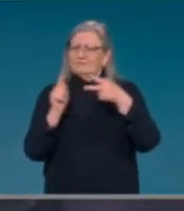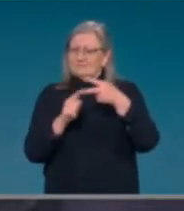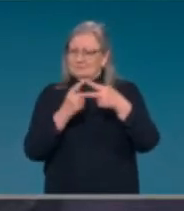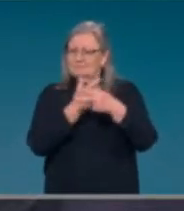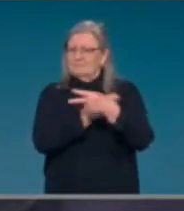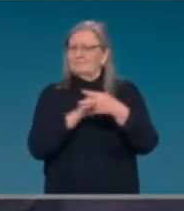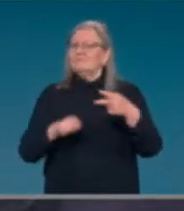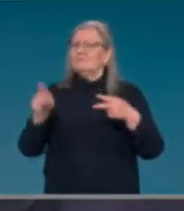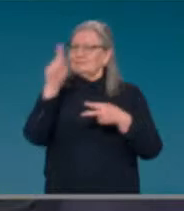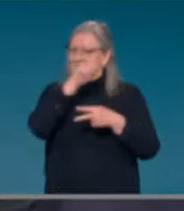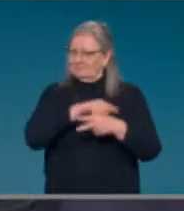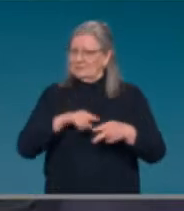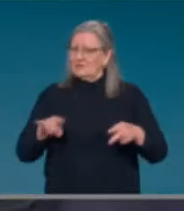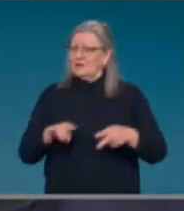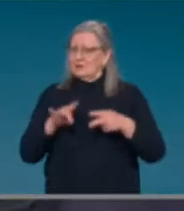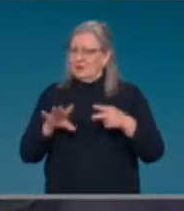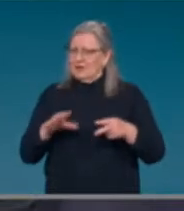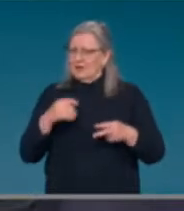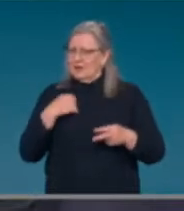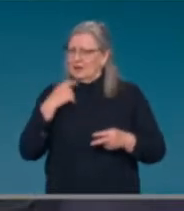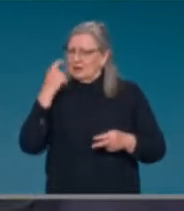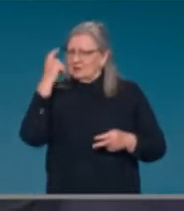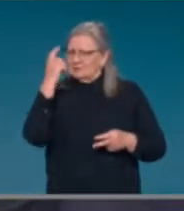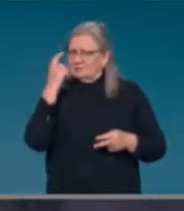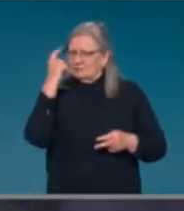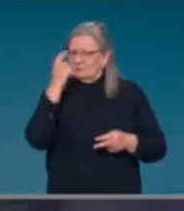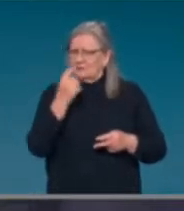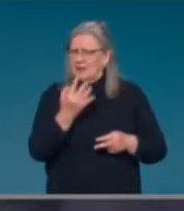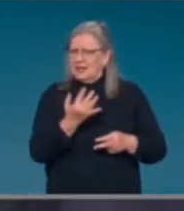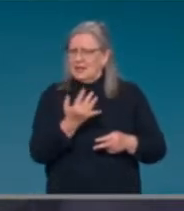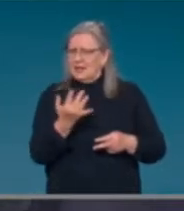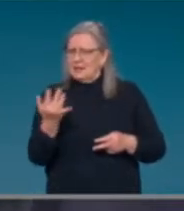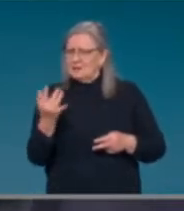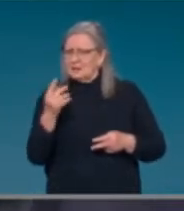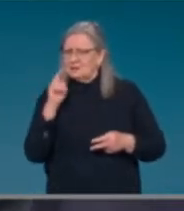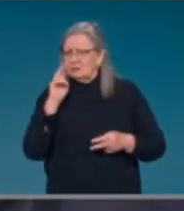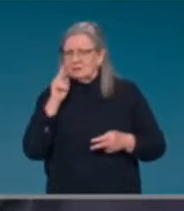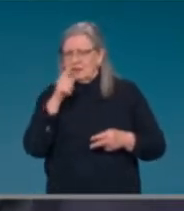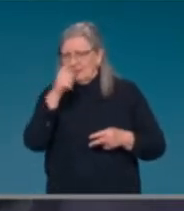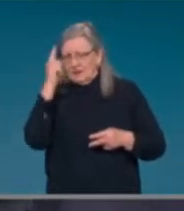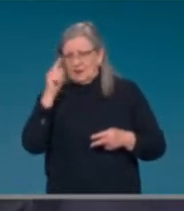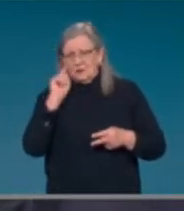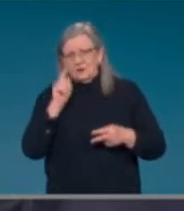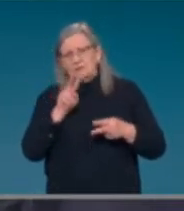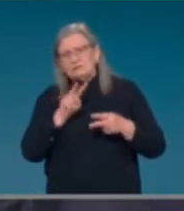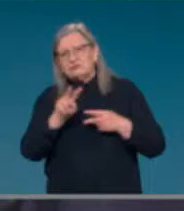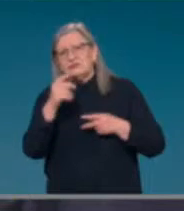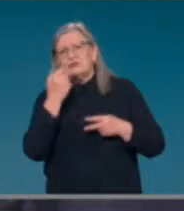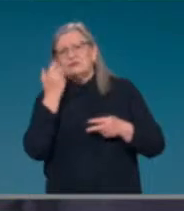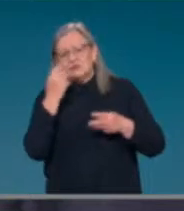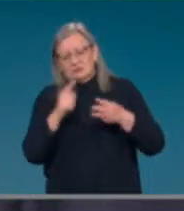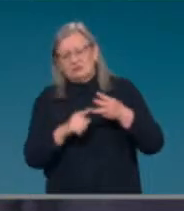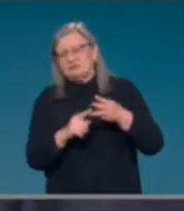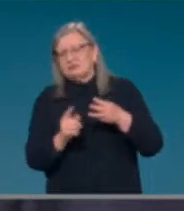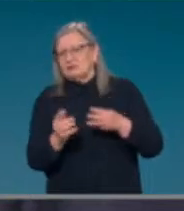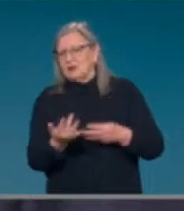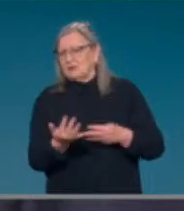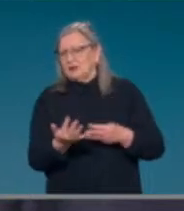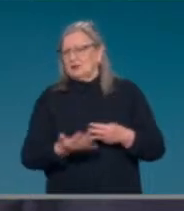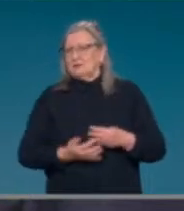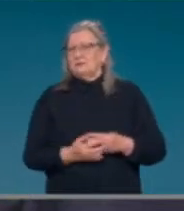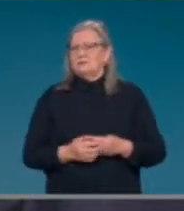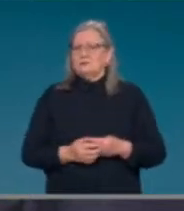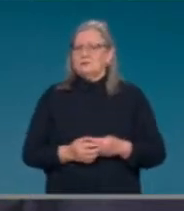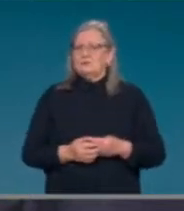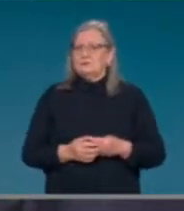expect to get a booster shot? there any estimates set? And also, given that the booster shots will be rolled out